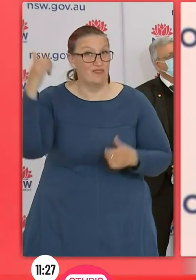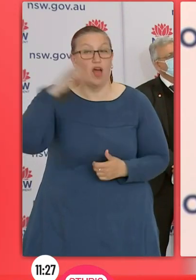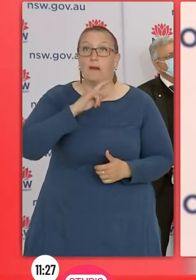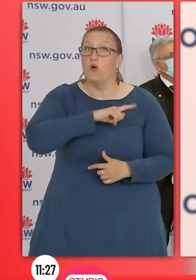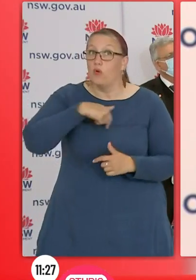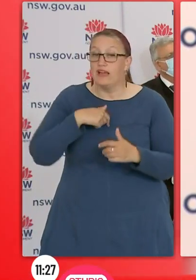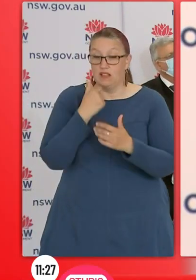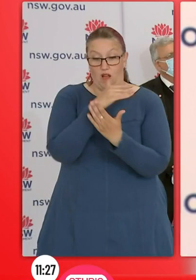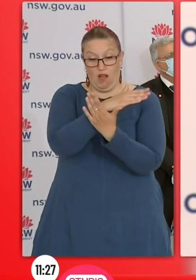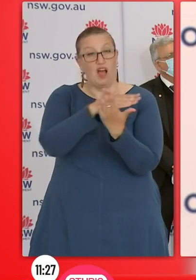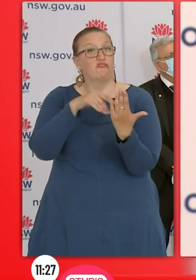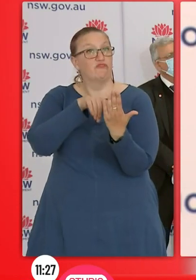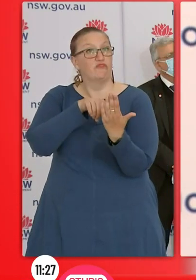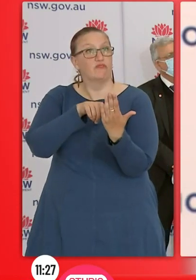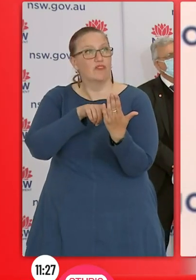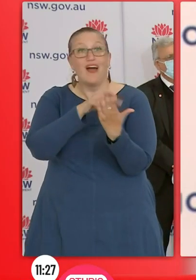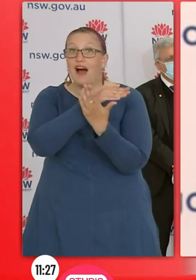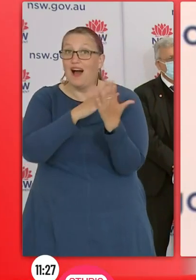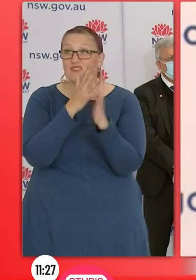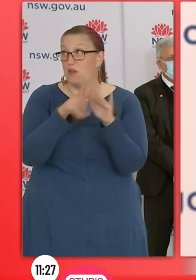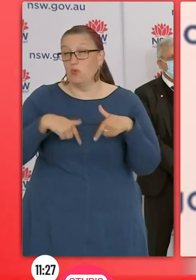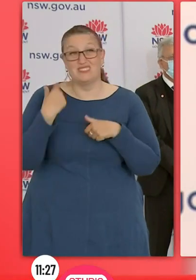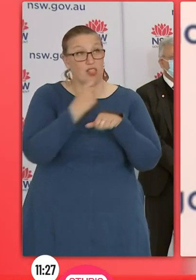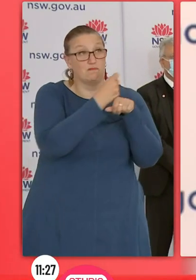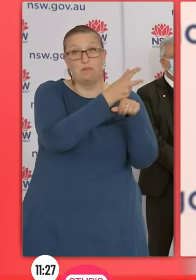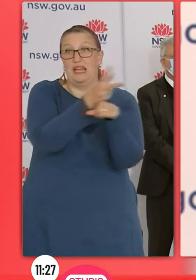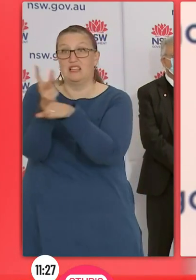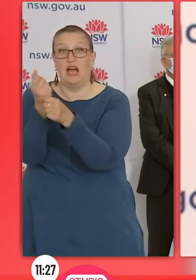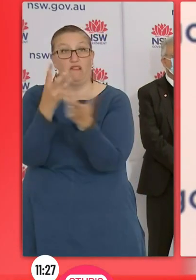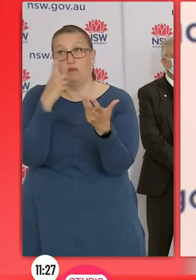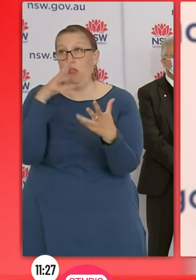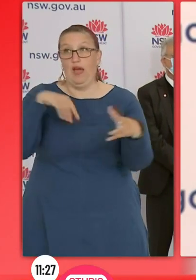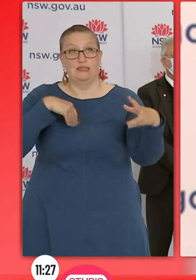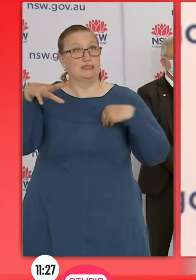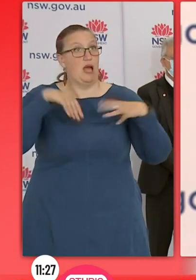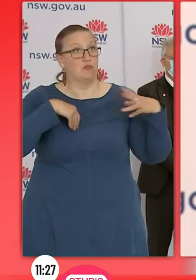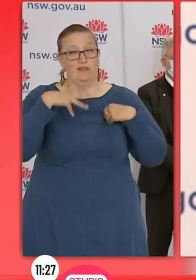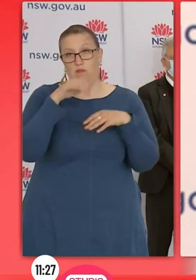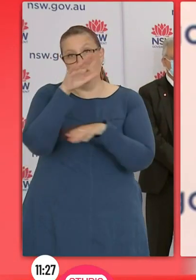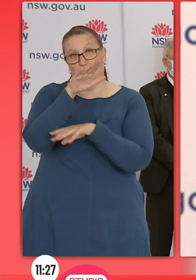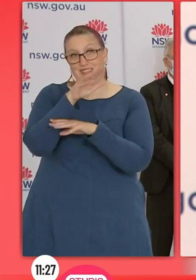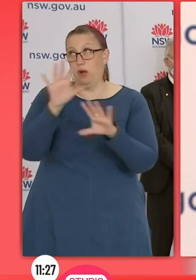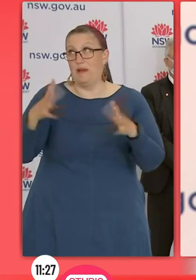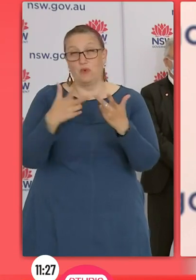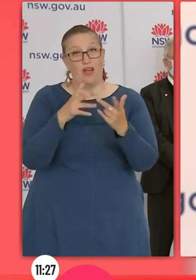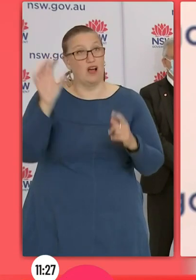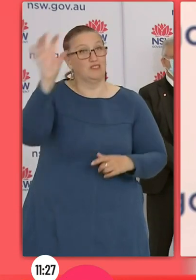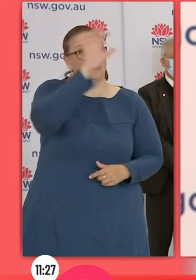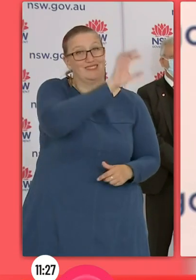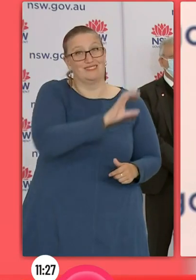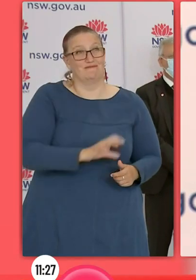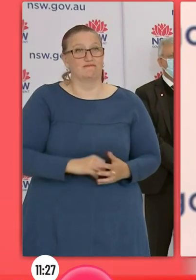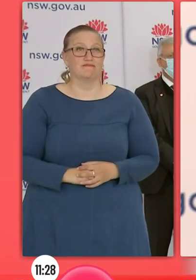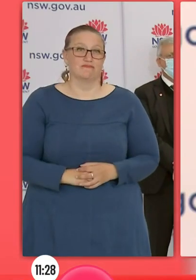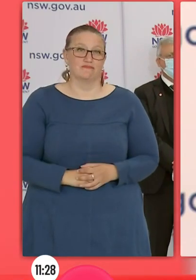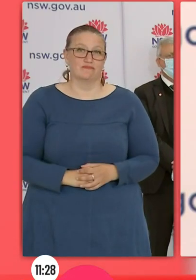But having said that, once we get through September and October, which are the months we're most worried about, and once we get to 80 cent